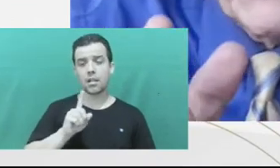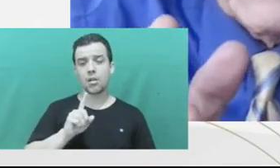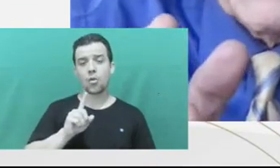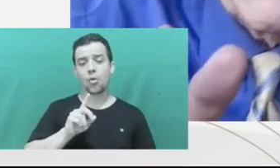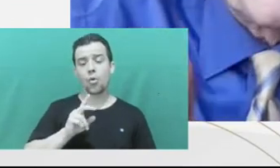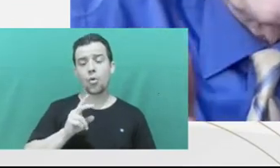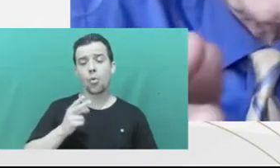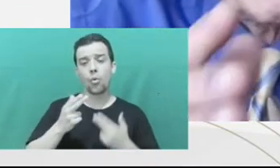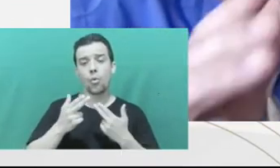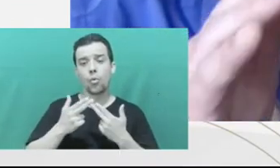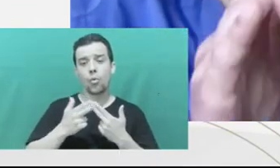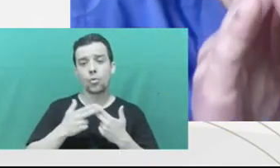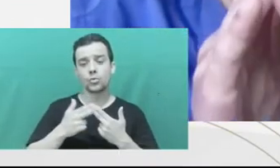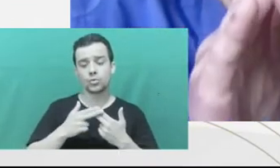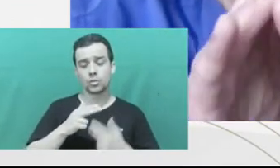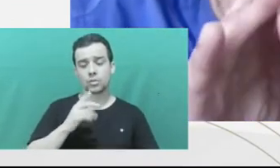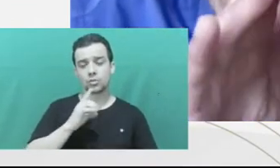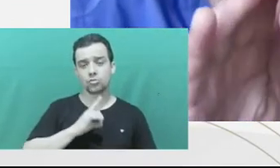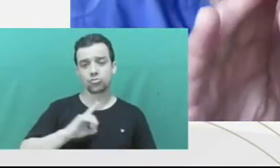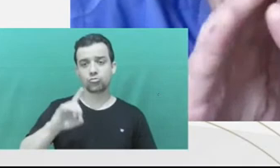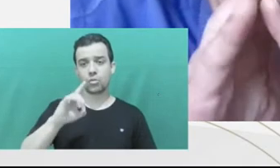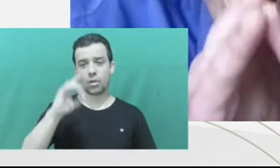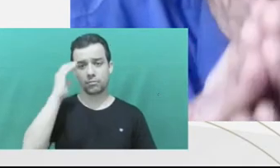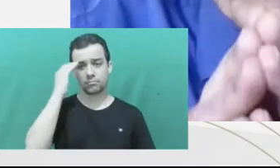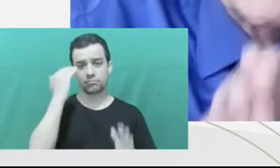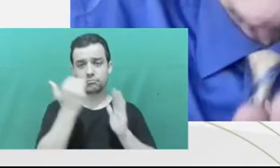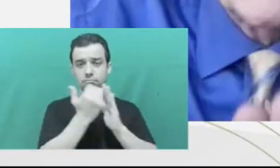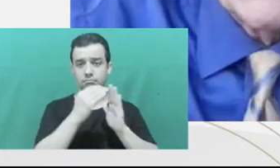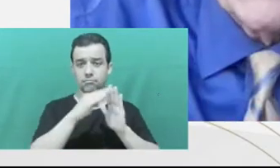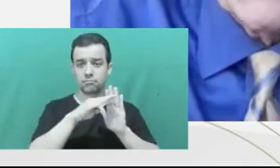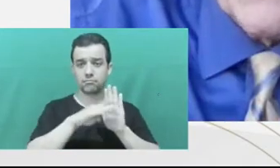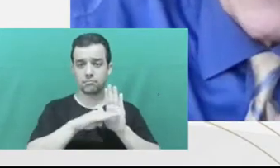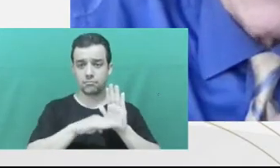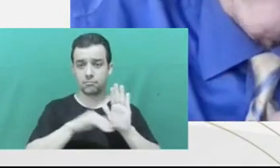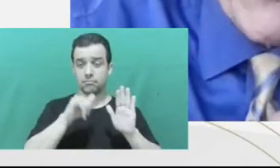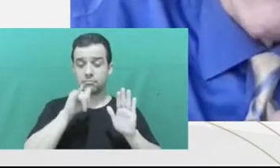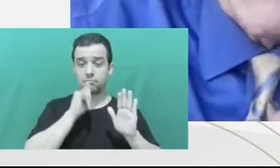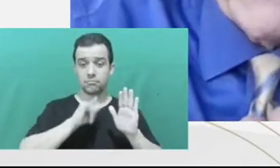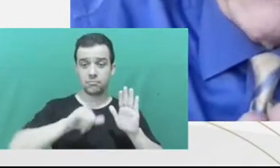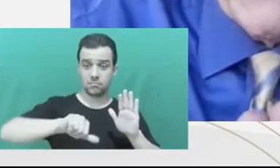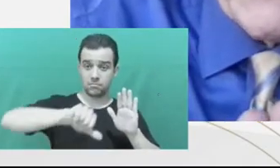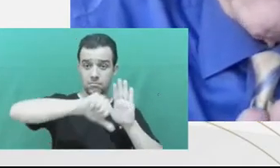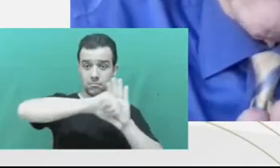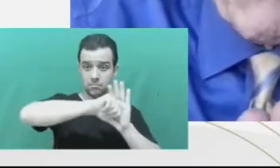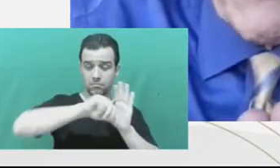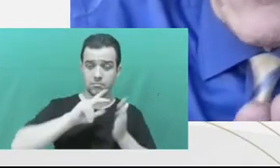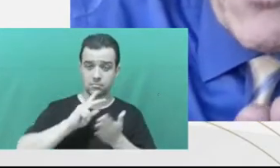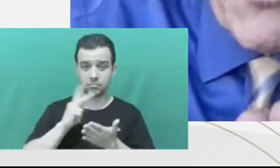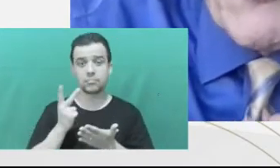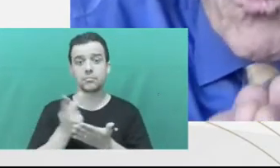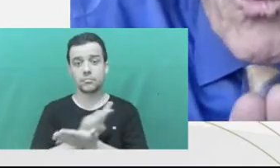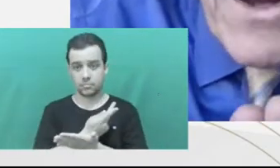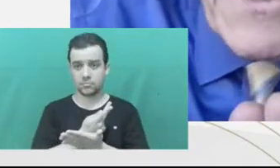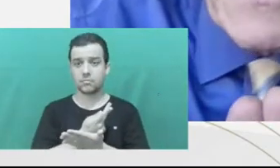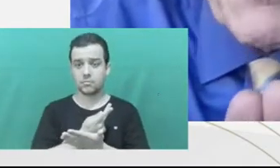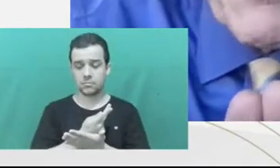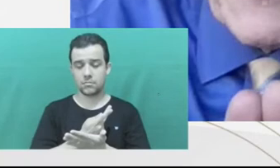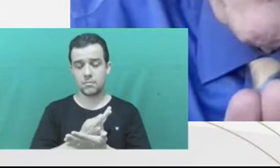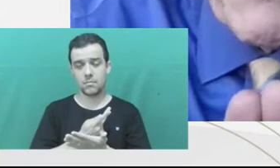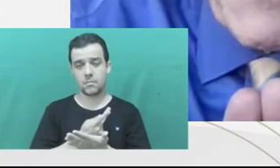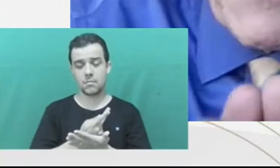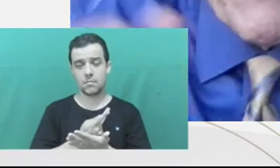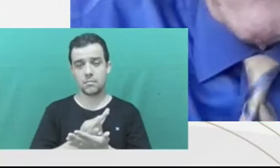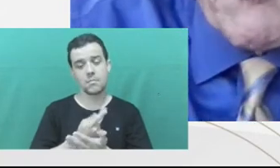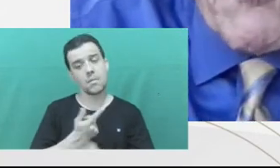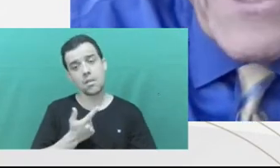crime is committed. There is a proper sentence for that crime. We don't know what it is.